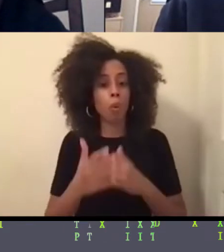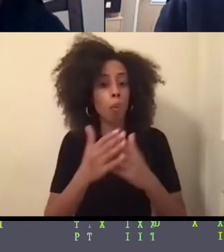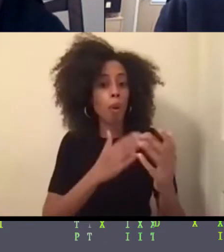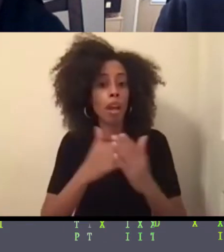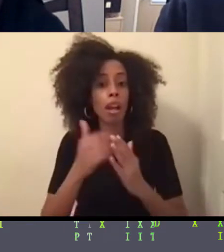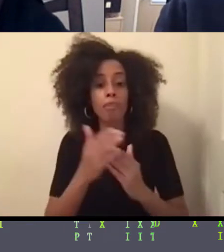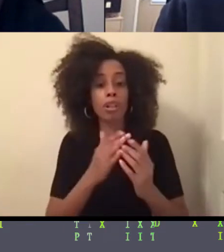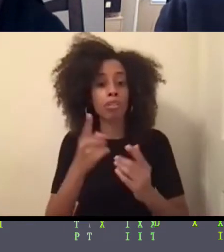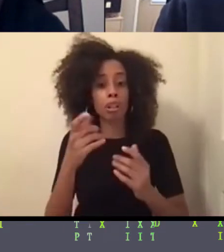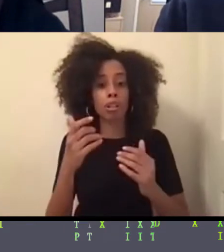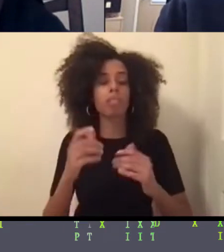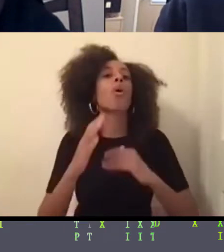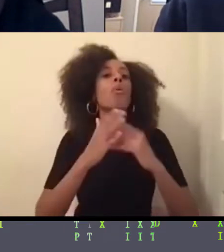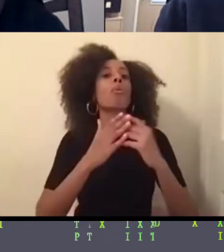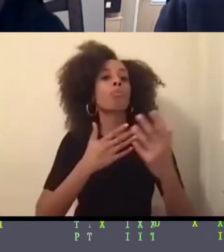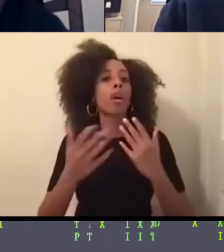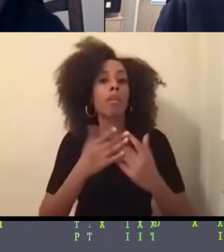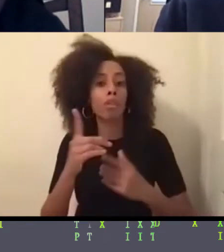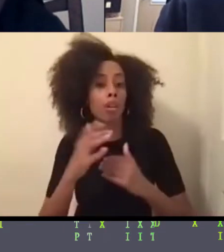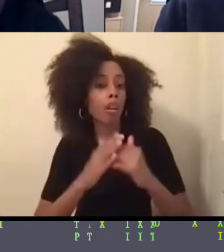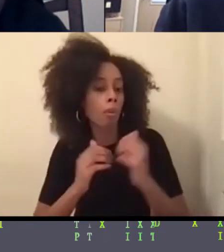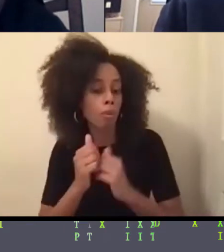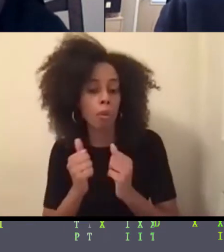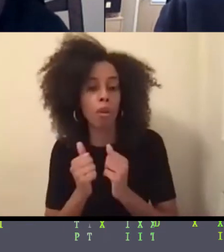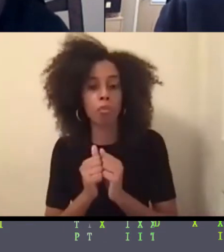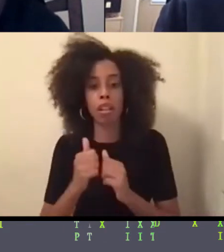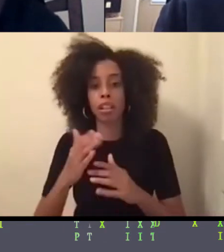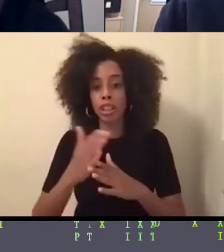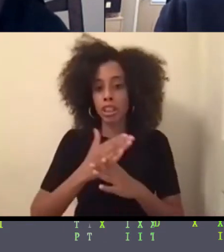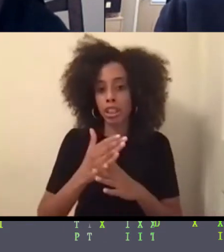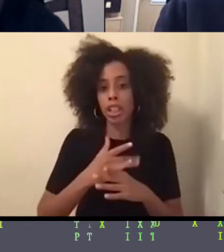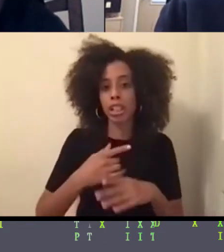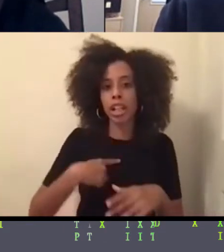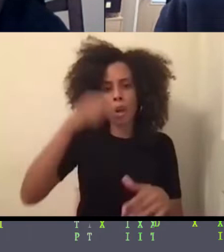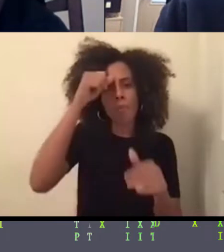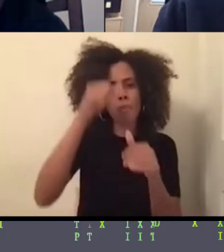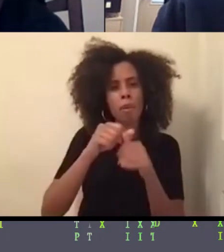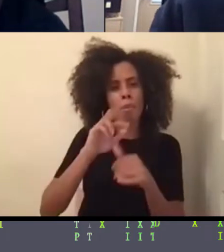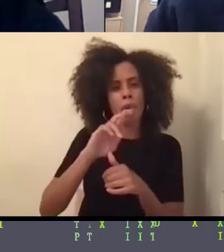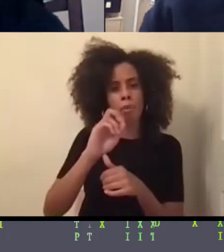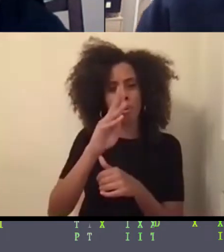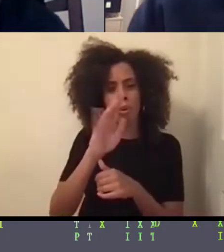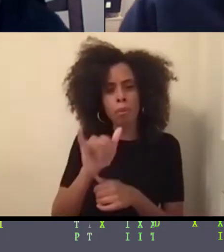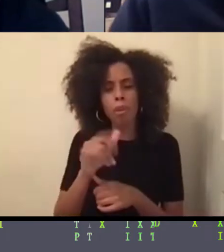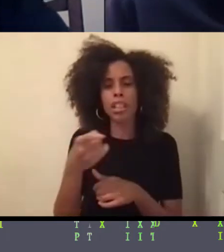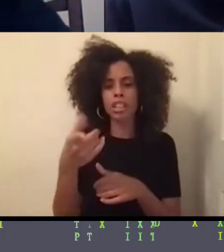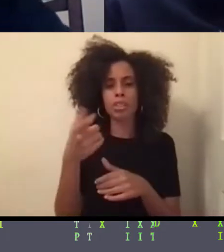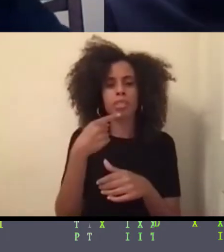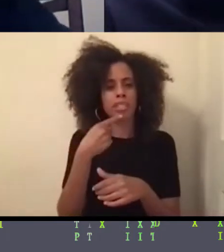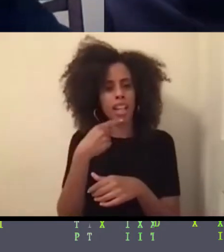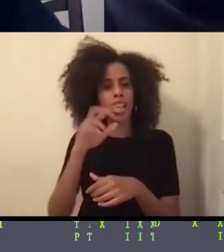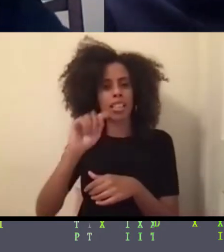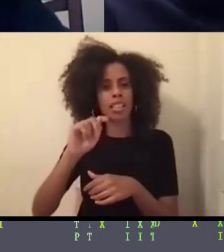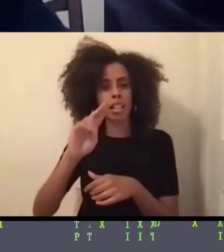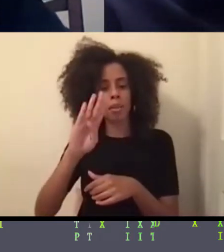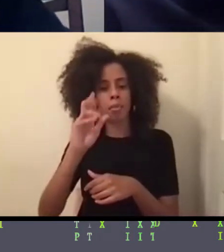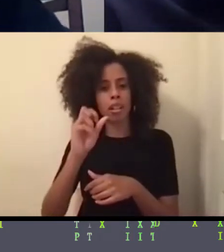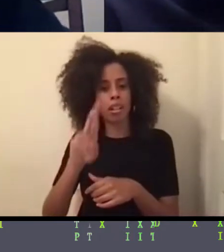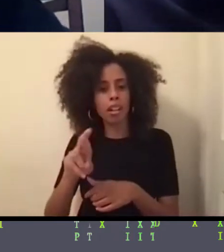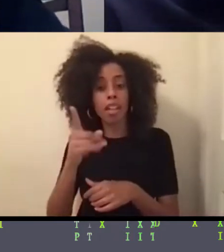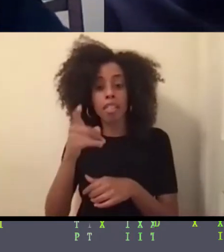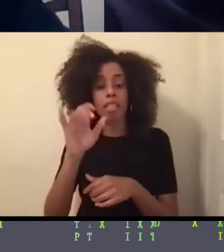And I think we saw a little bit of this, you know, Ruby was sharing a little bit about Tumblr and being able to have that as a safe space to explore